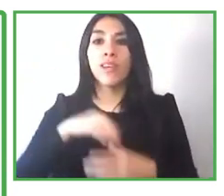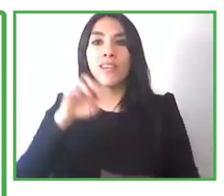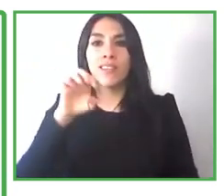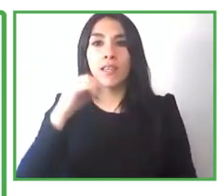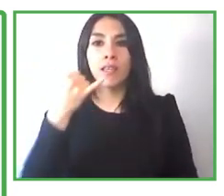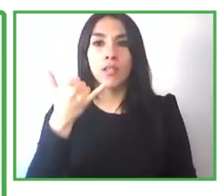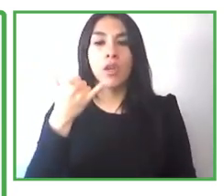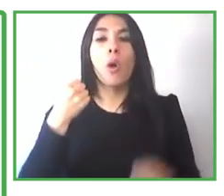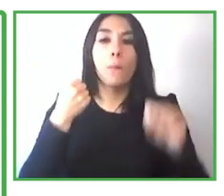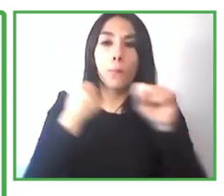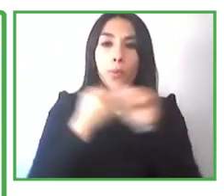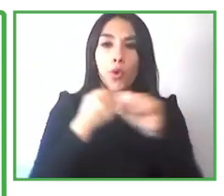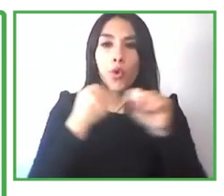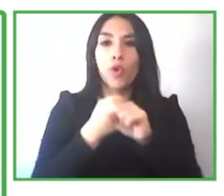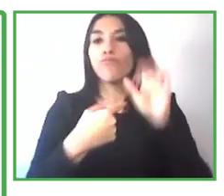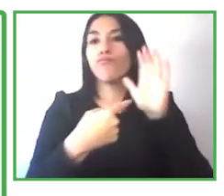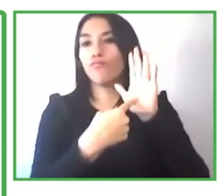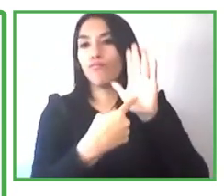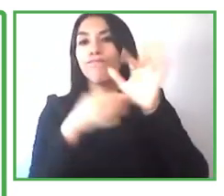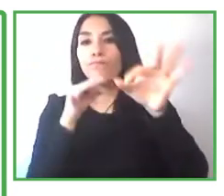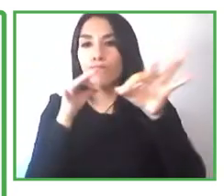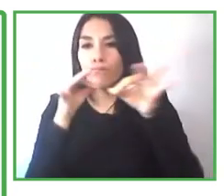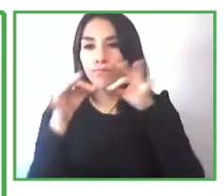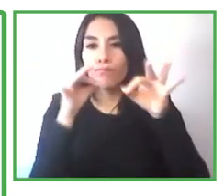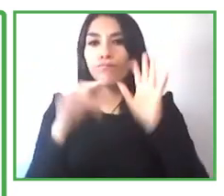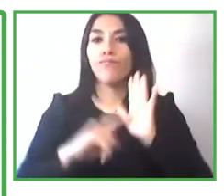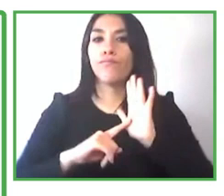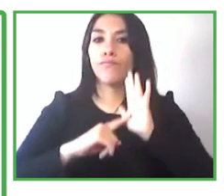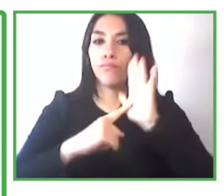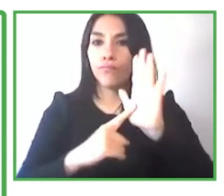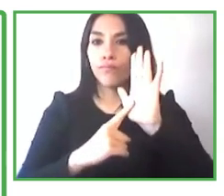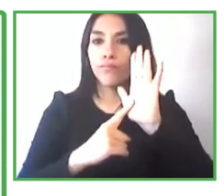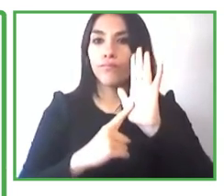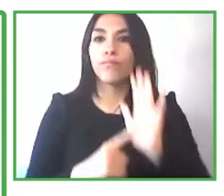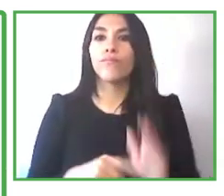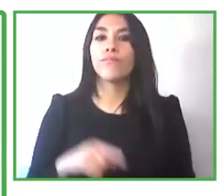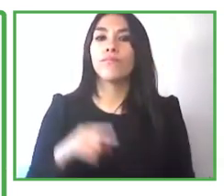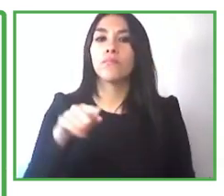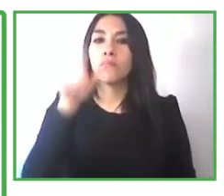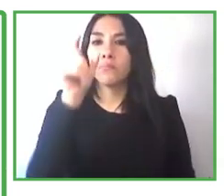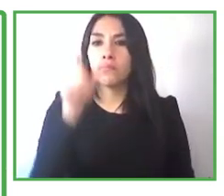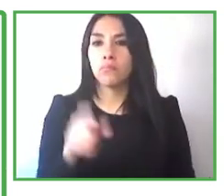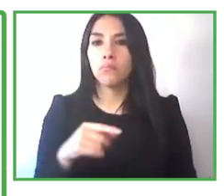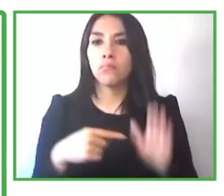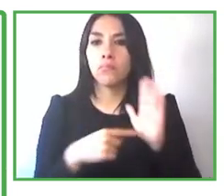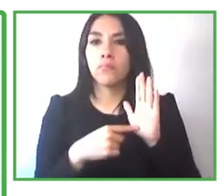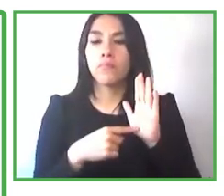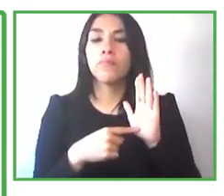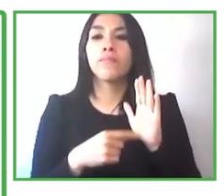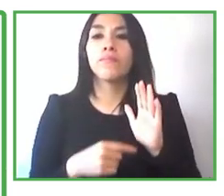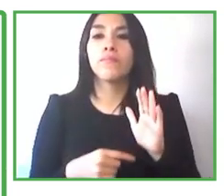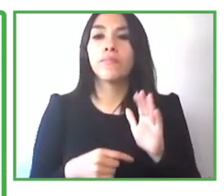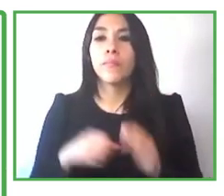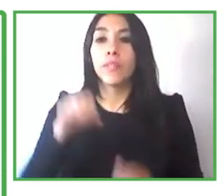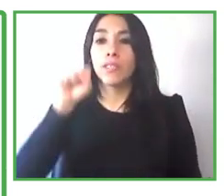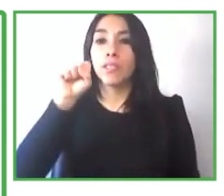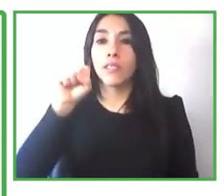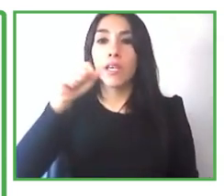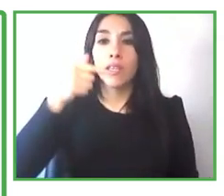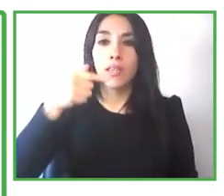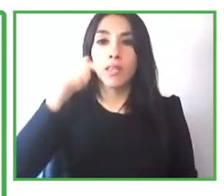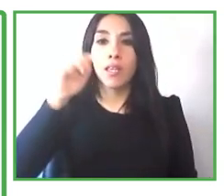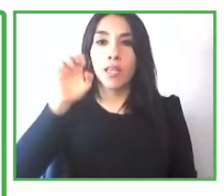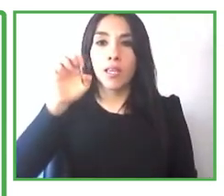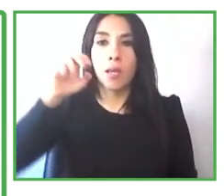um stephen ryan and what we're going to do now is we're going to have a a conversation to uh for stephen to tell you